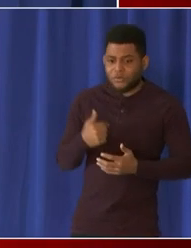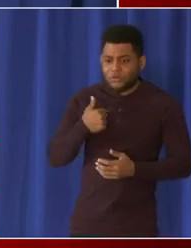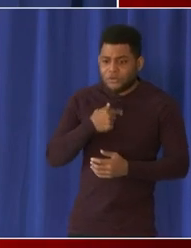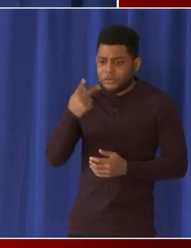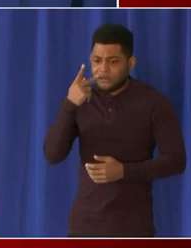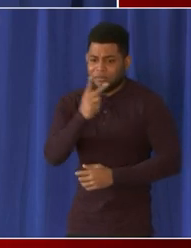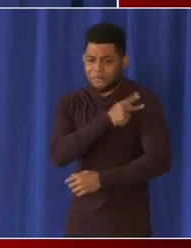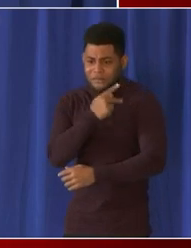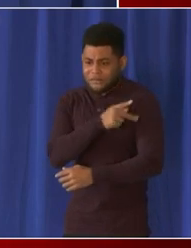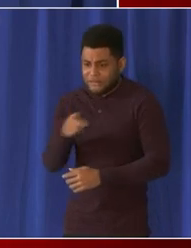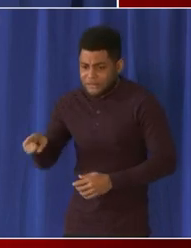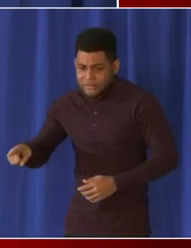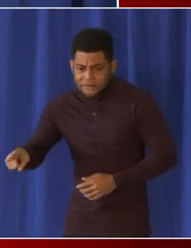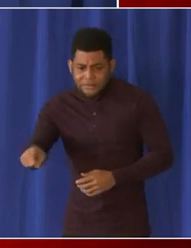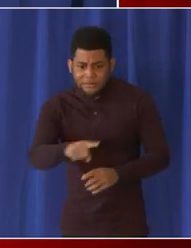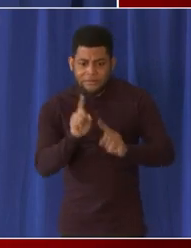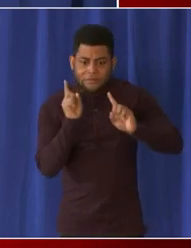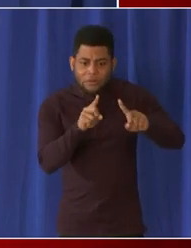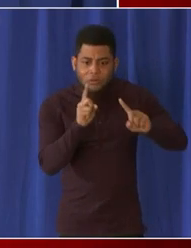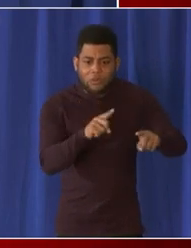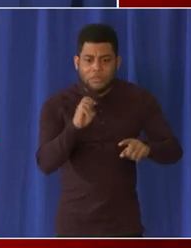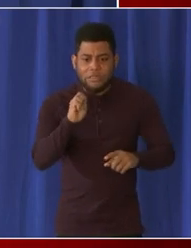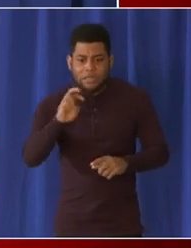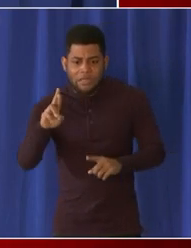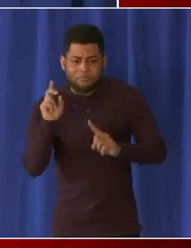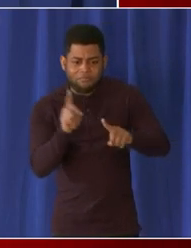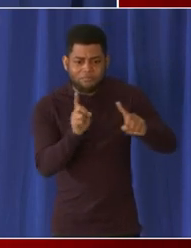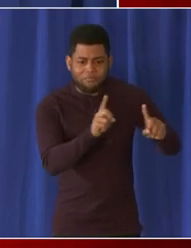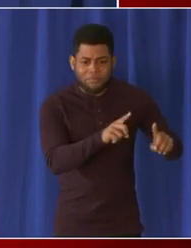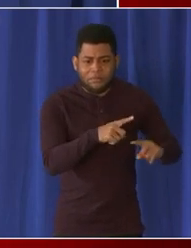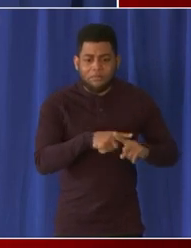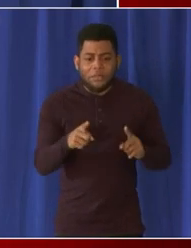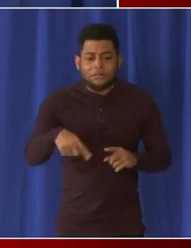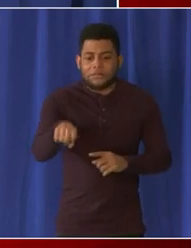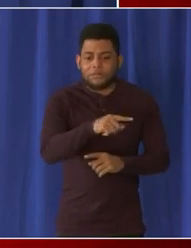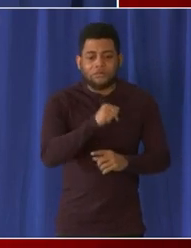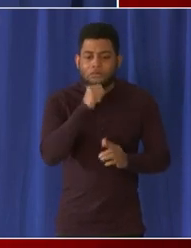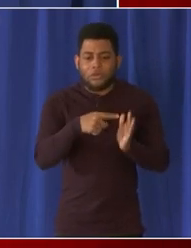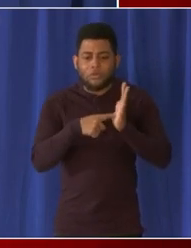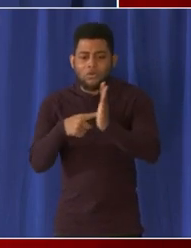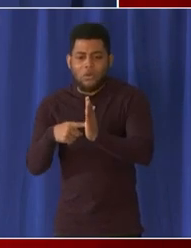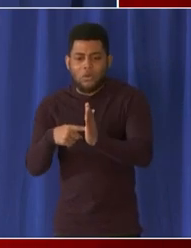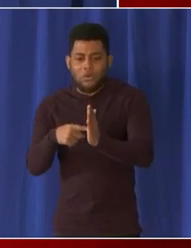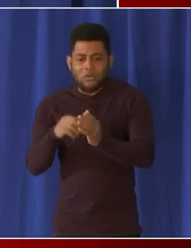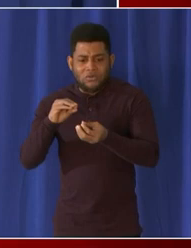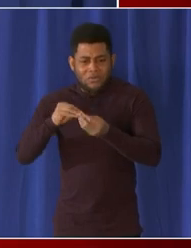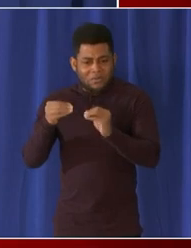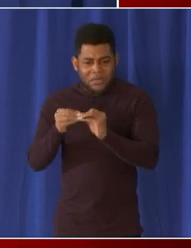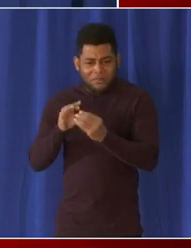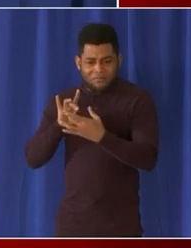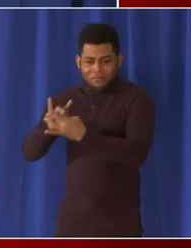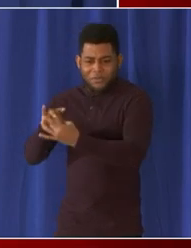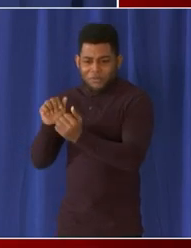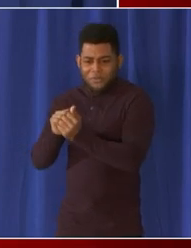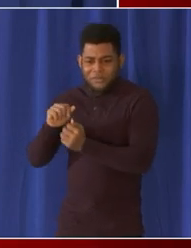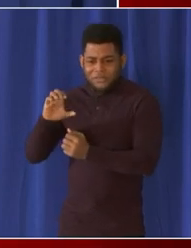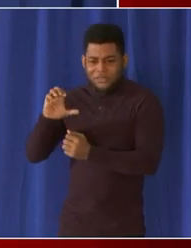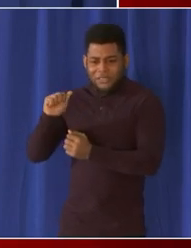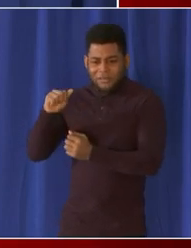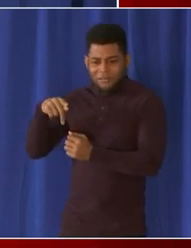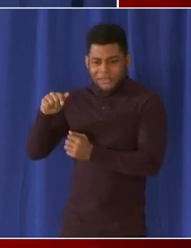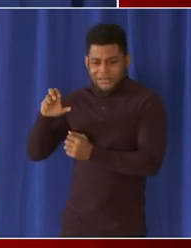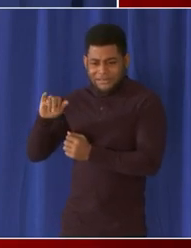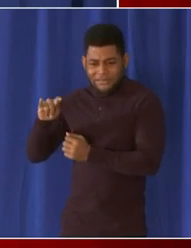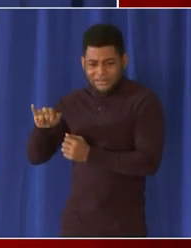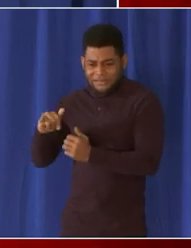seeing a lot of patients that are presenting to the er that are not reflected in that capacity number we're also seeing excuse me the staff uh of the